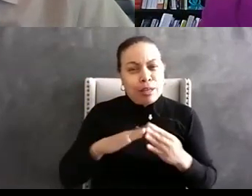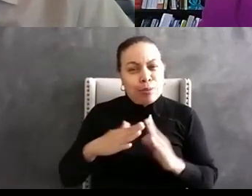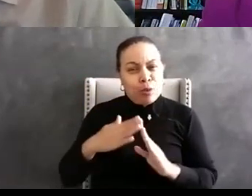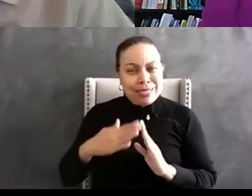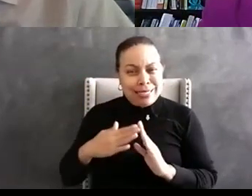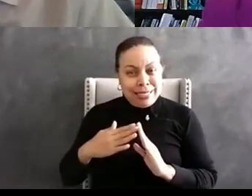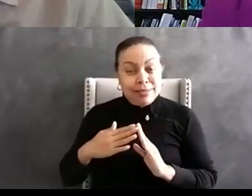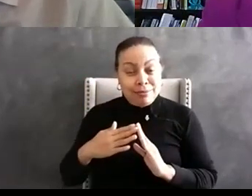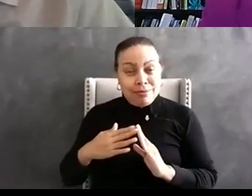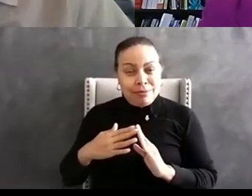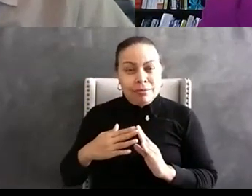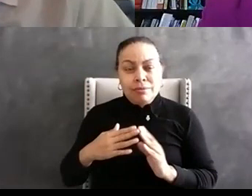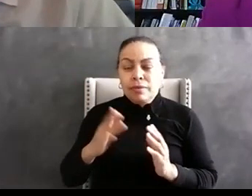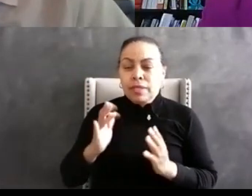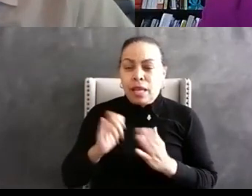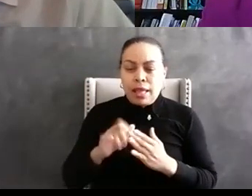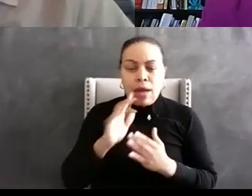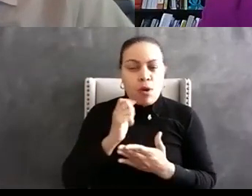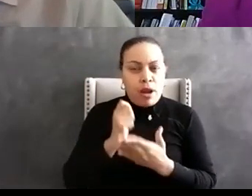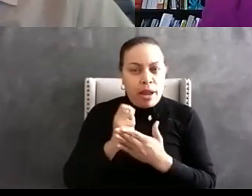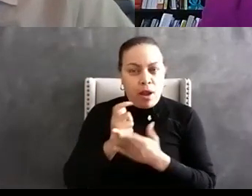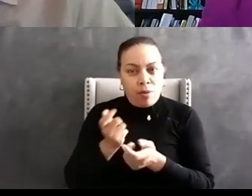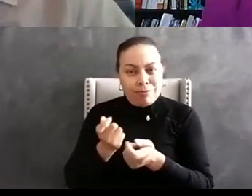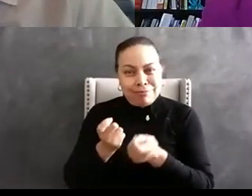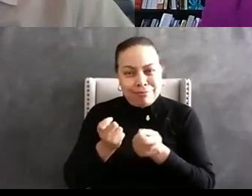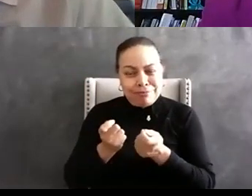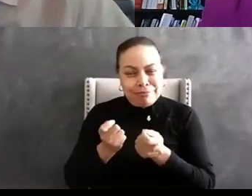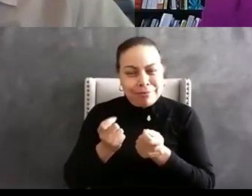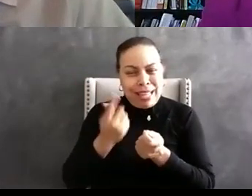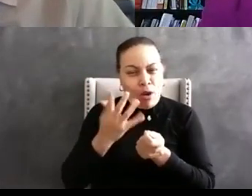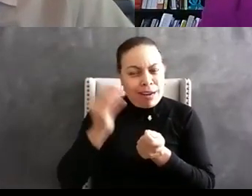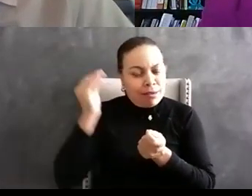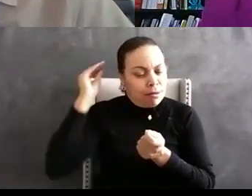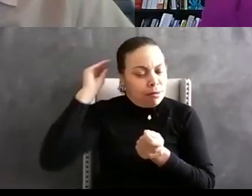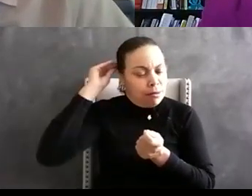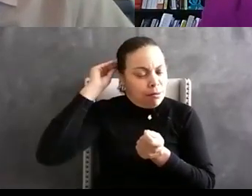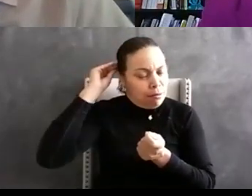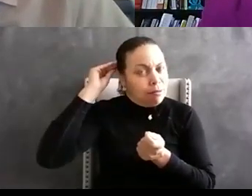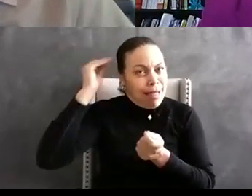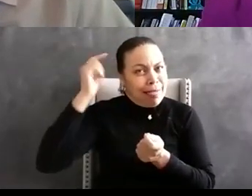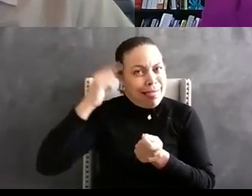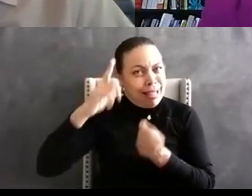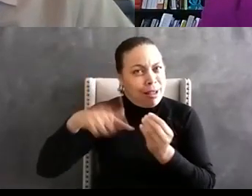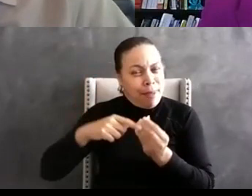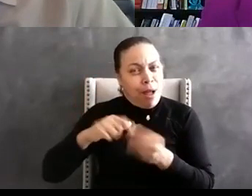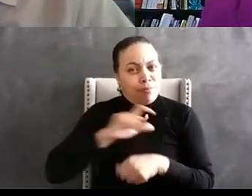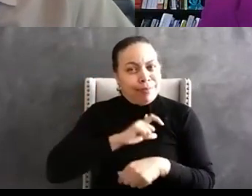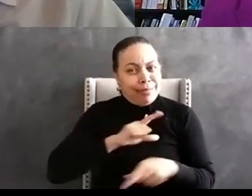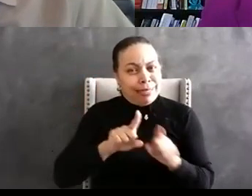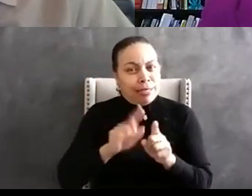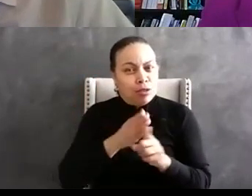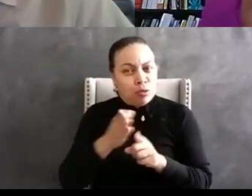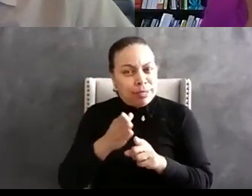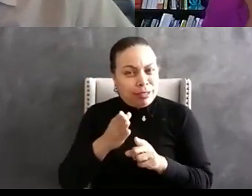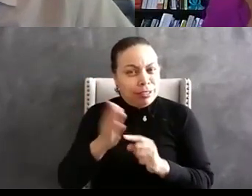present this builds a pipeline for um you know for recruits but it also just builds